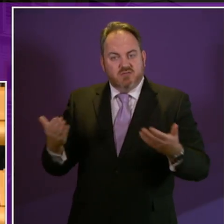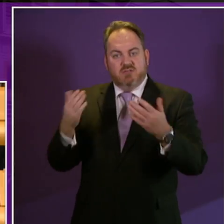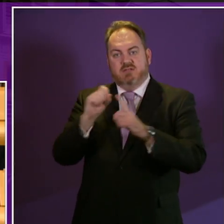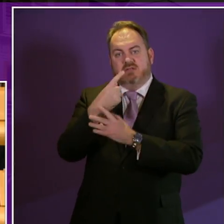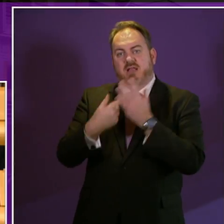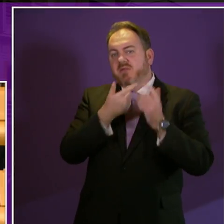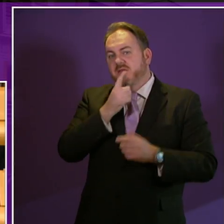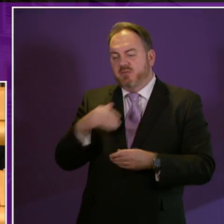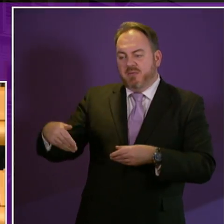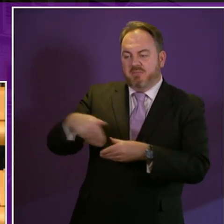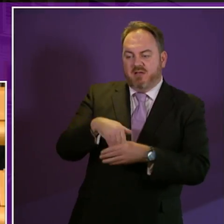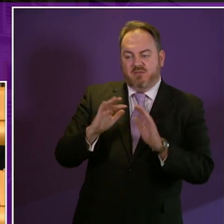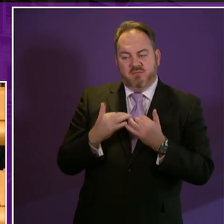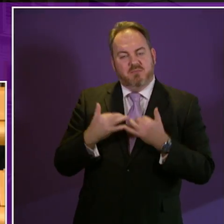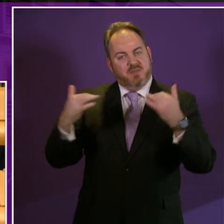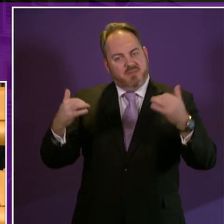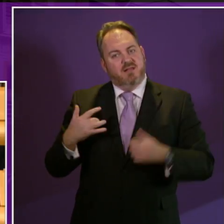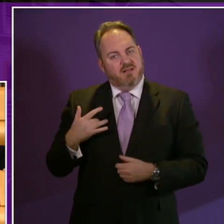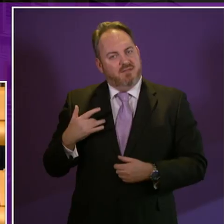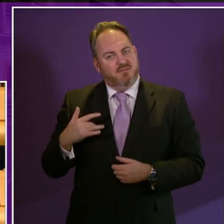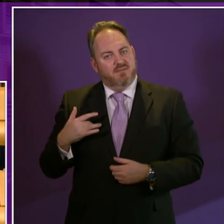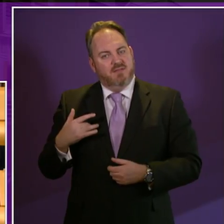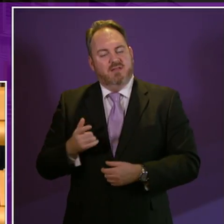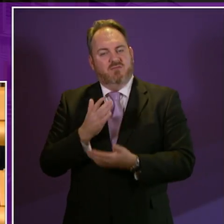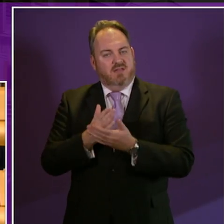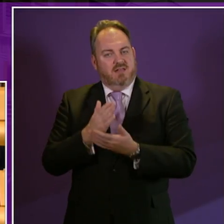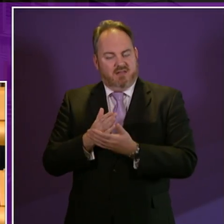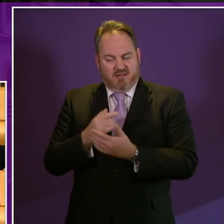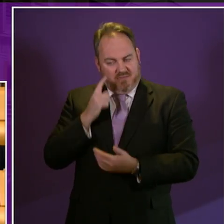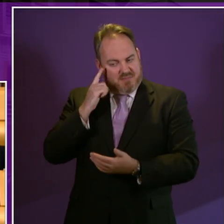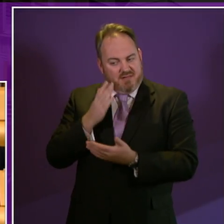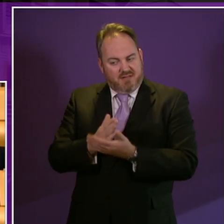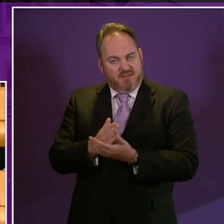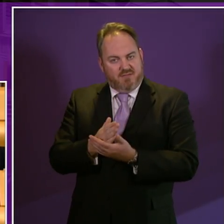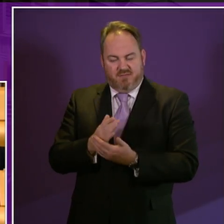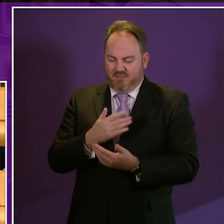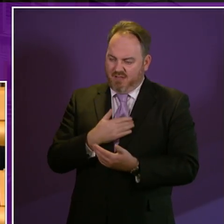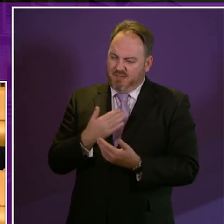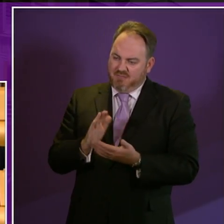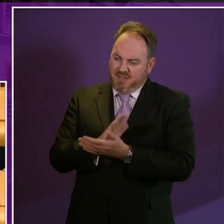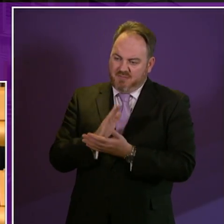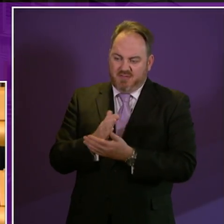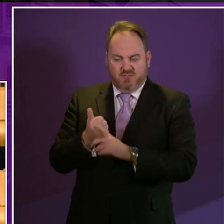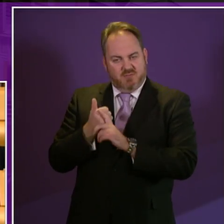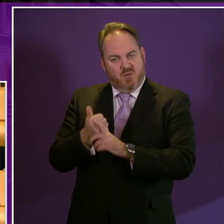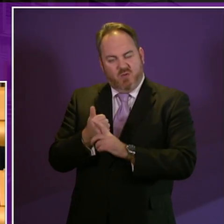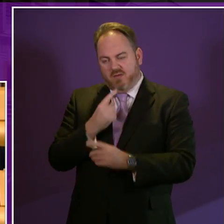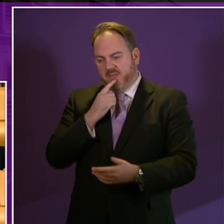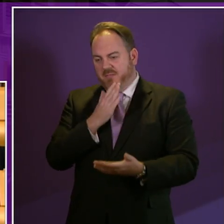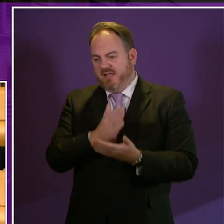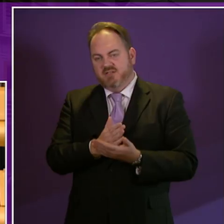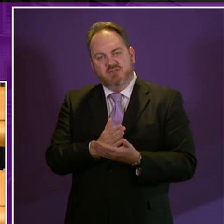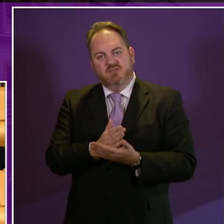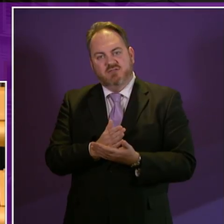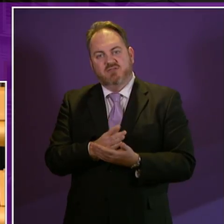% of Scots who experience a disability or health condition I very much welcome the pledge to support new job opportunities for